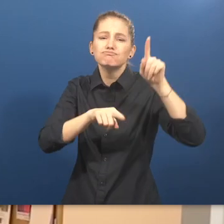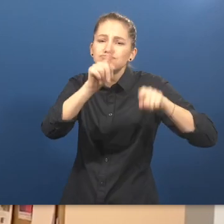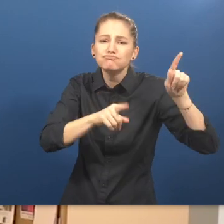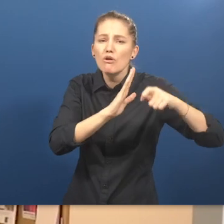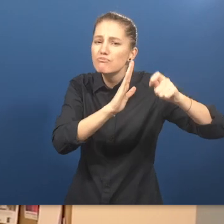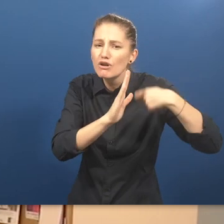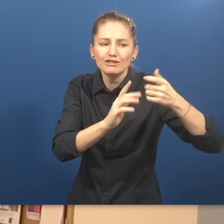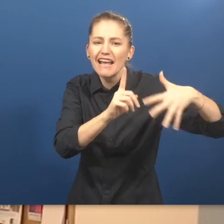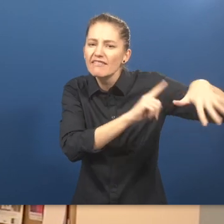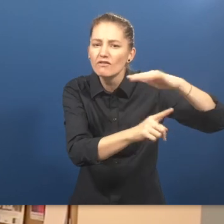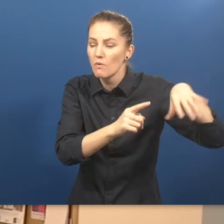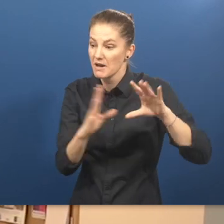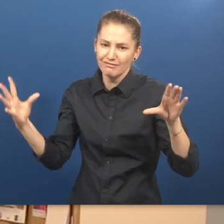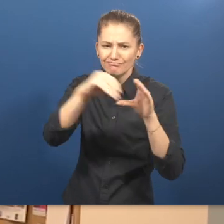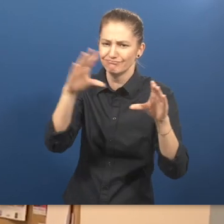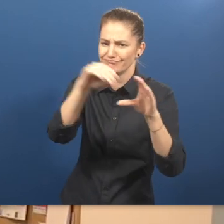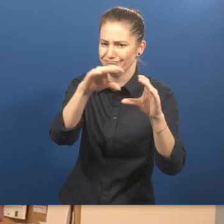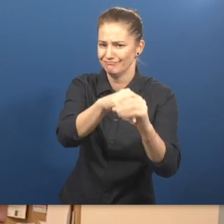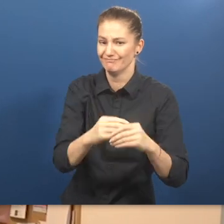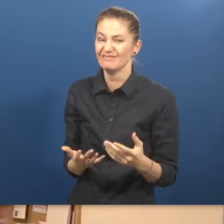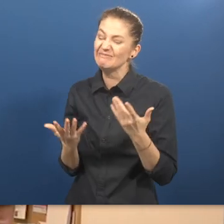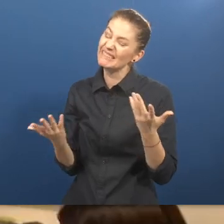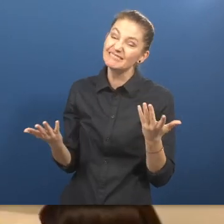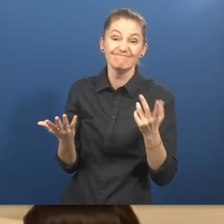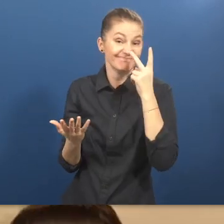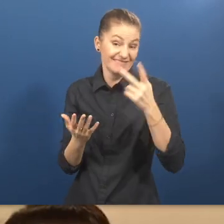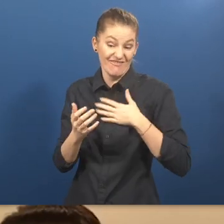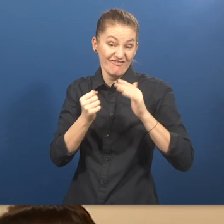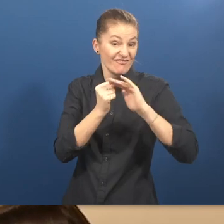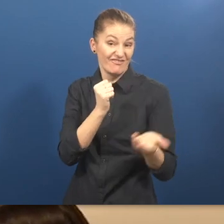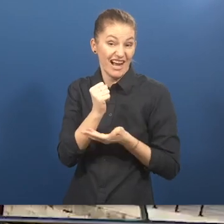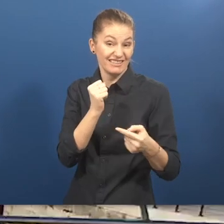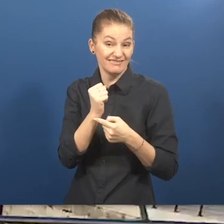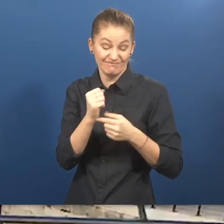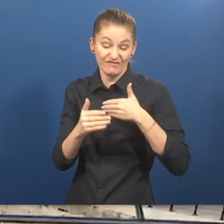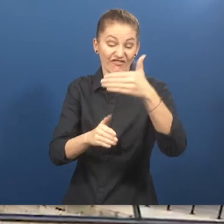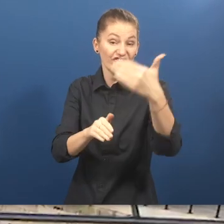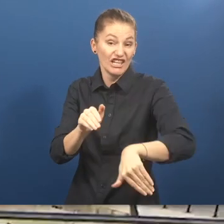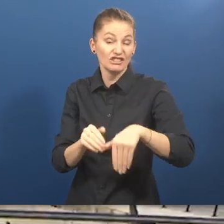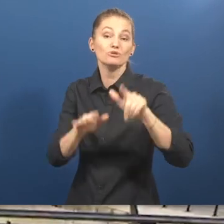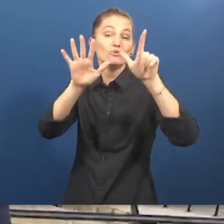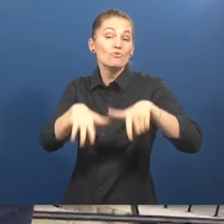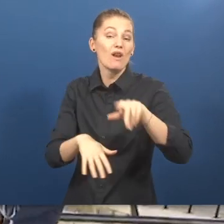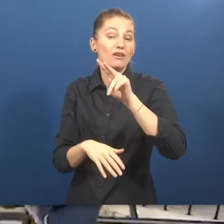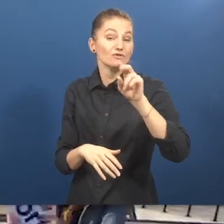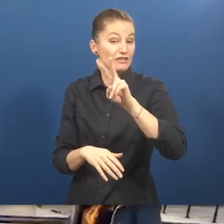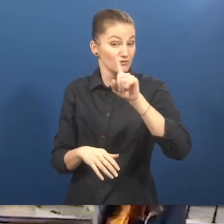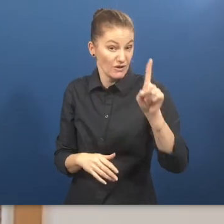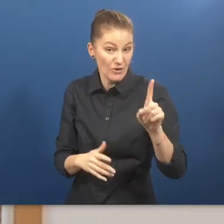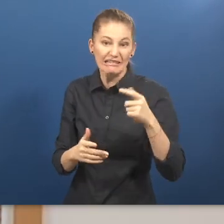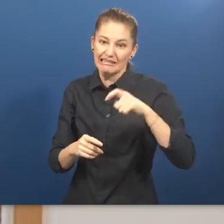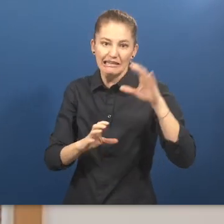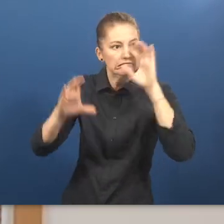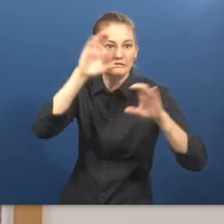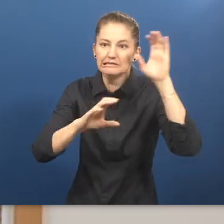environmental projects. However, our funding comes to an end in July 2021. So we urgently need funding to